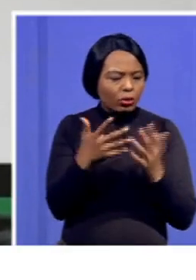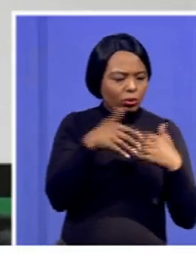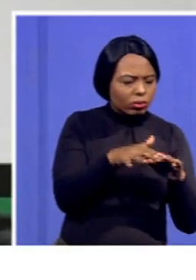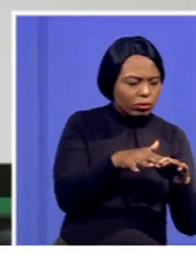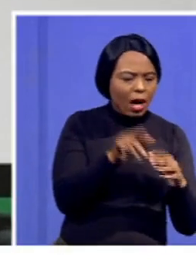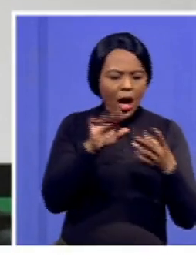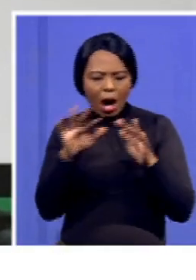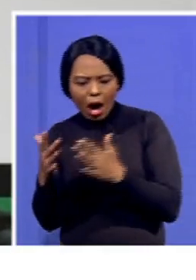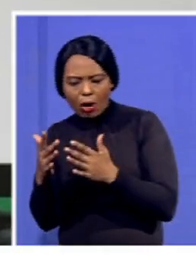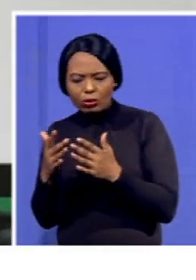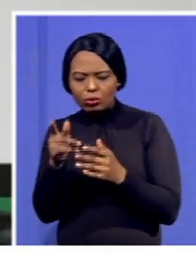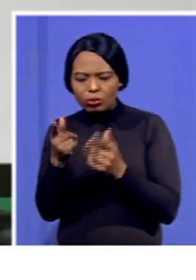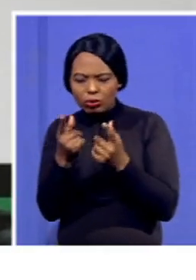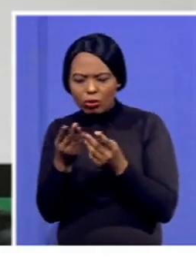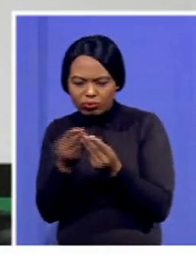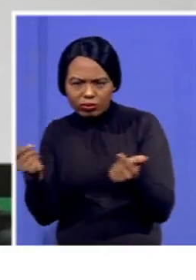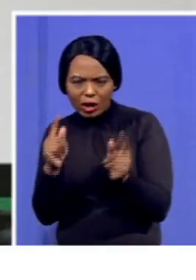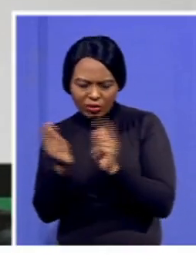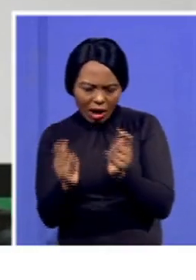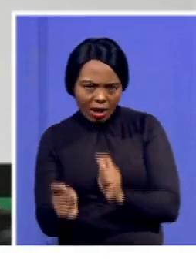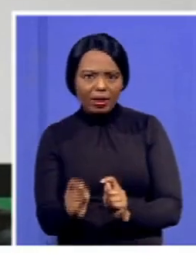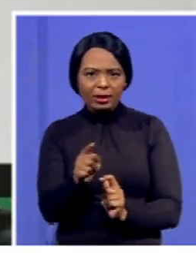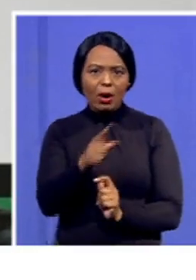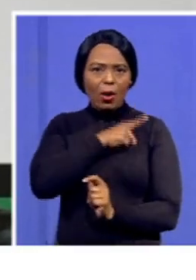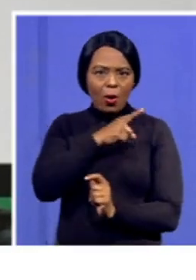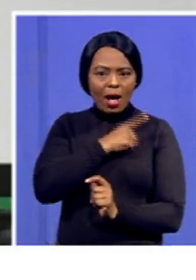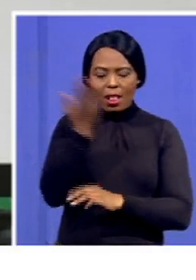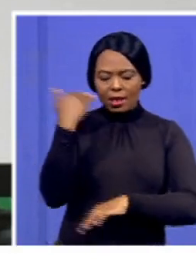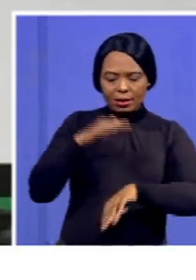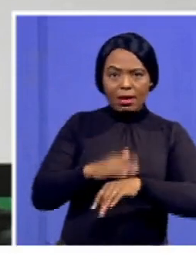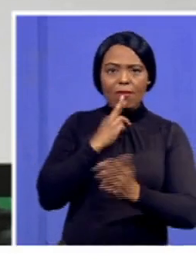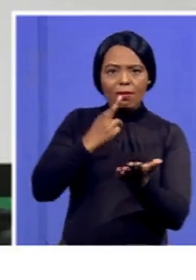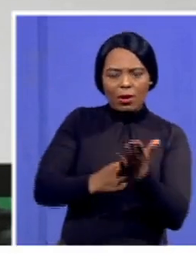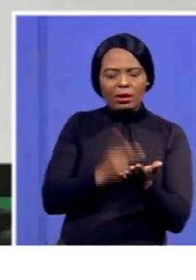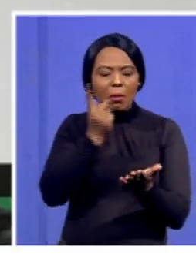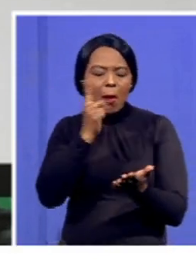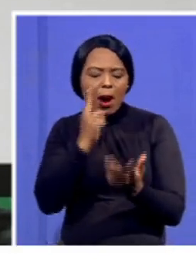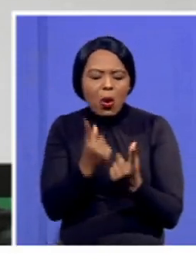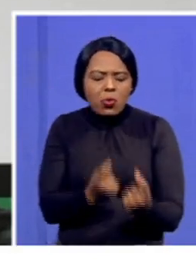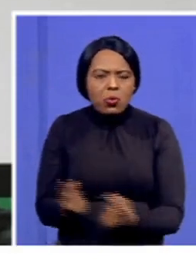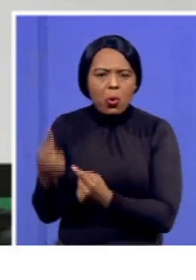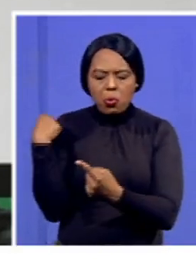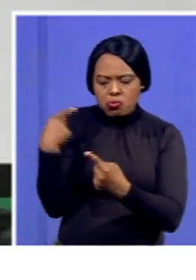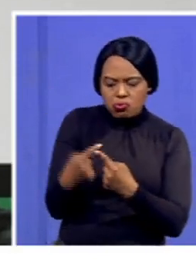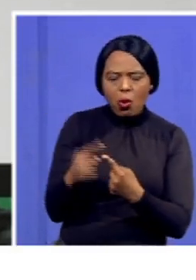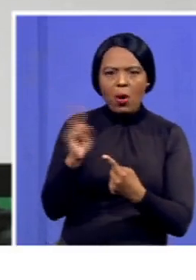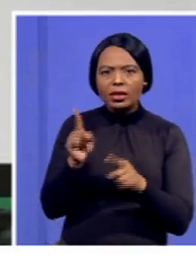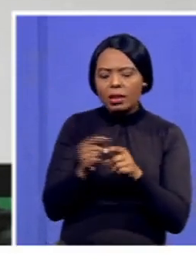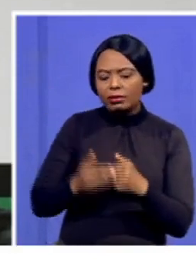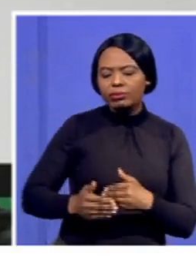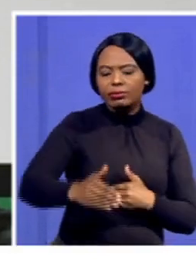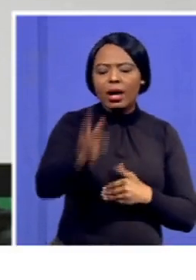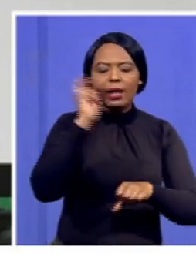receive the reports of the last conference resolutions, we look into what have been done, how far are we, and what remains